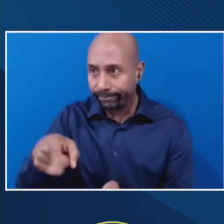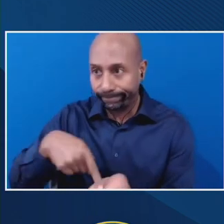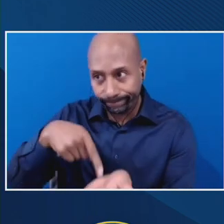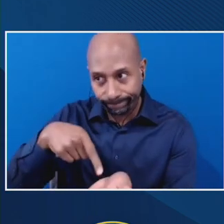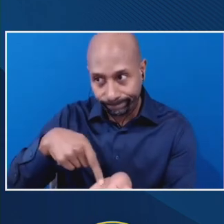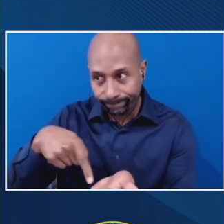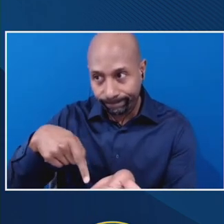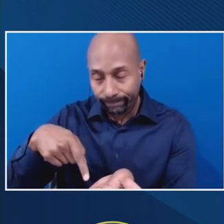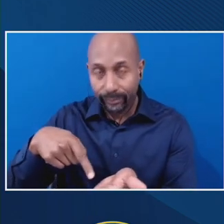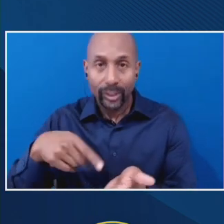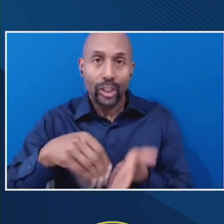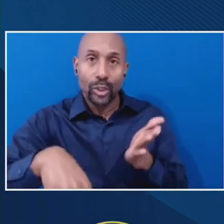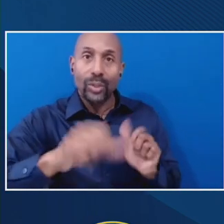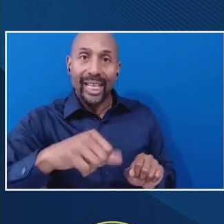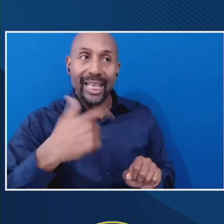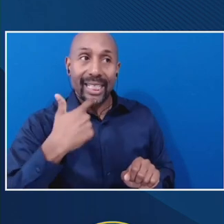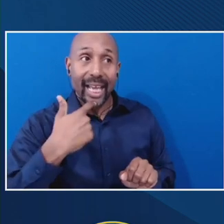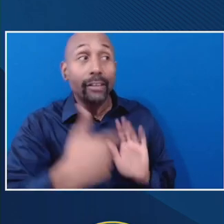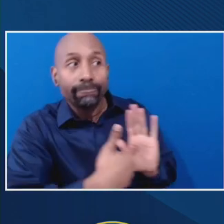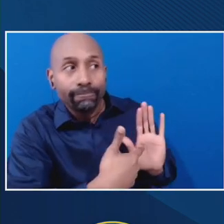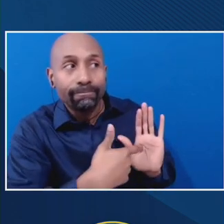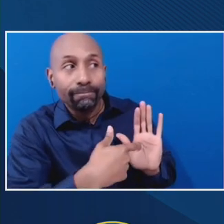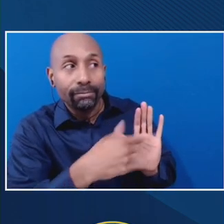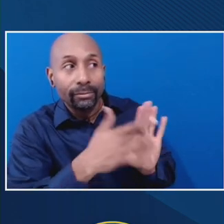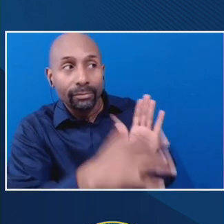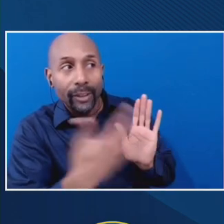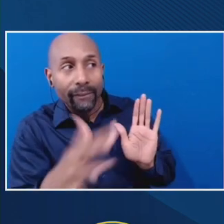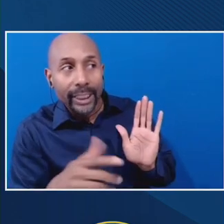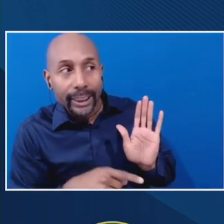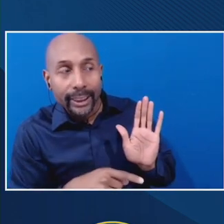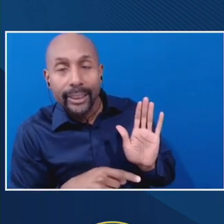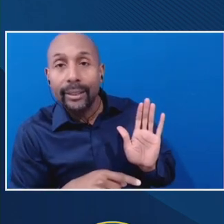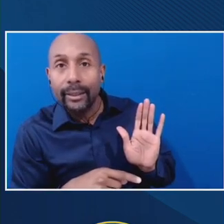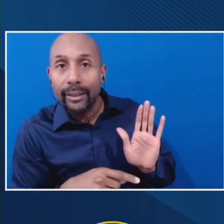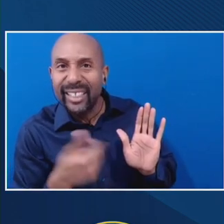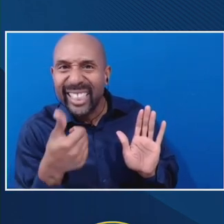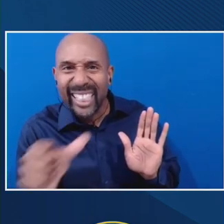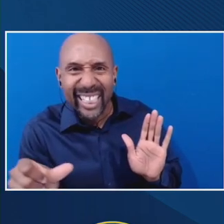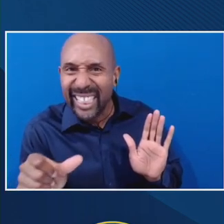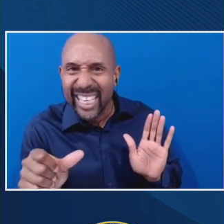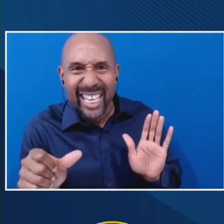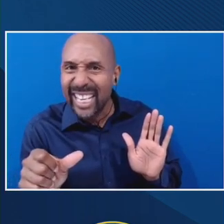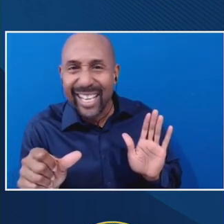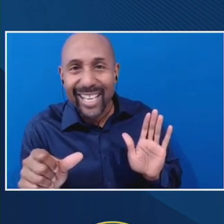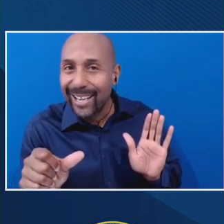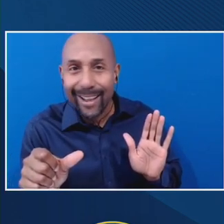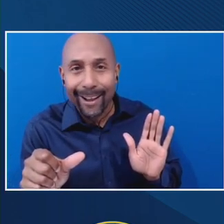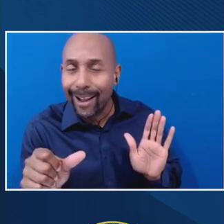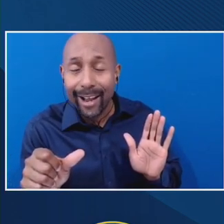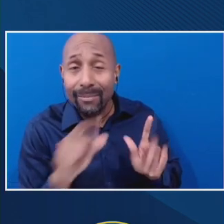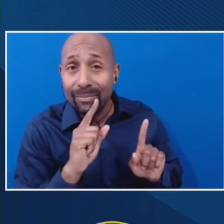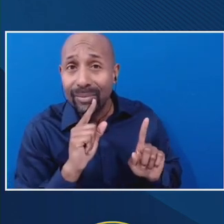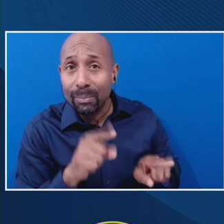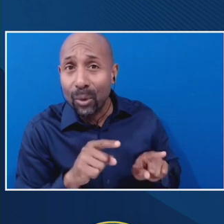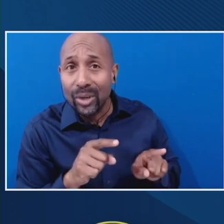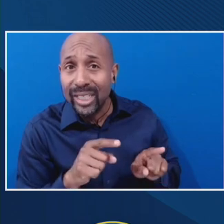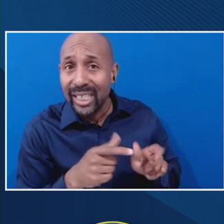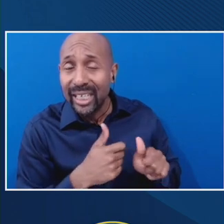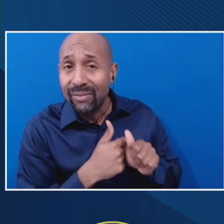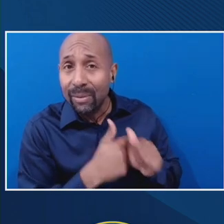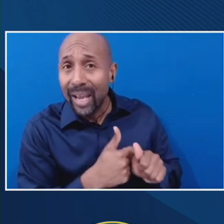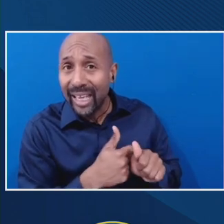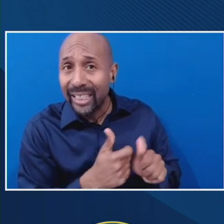say, no, this has been written off, um, or something like that. I'm just wondering if there's, um, like a, uh, reporting or compliance, um,